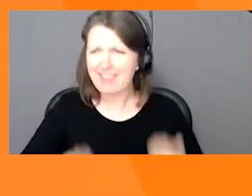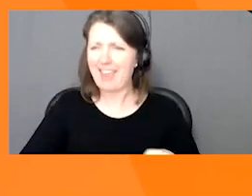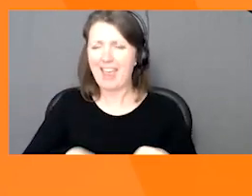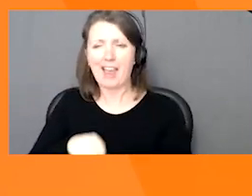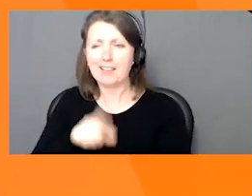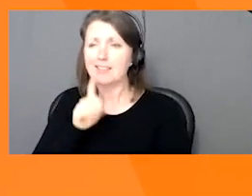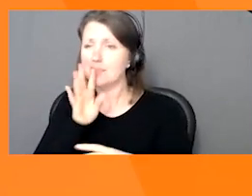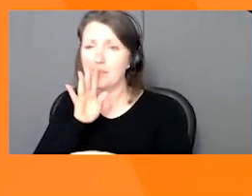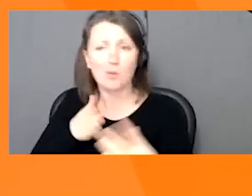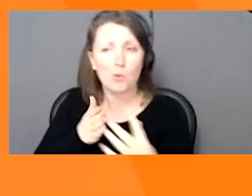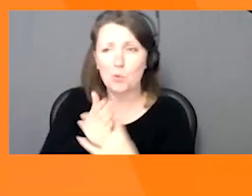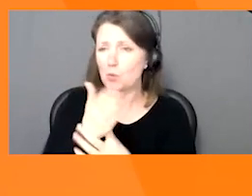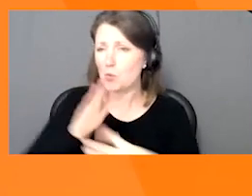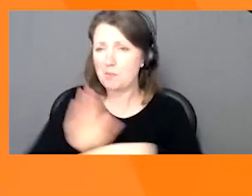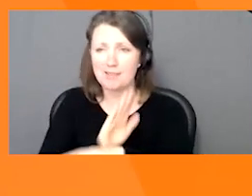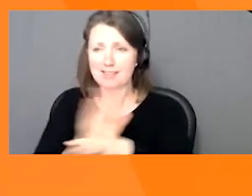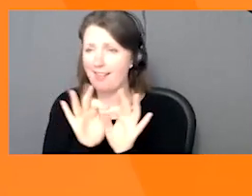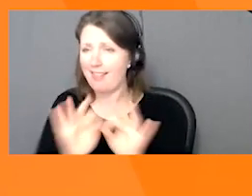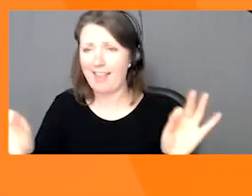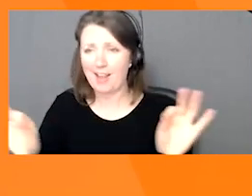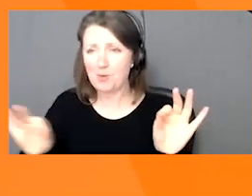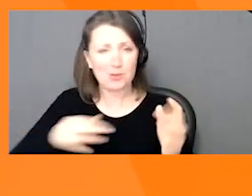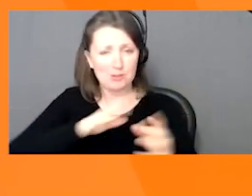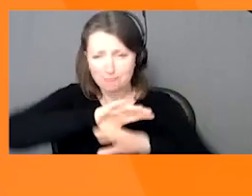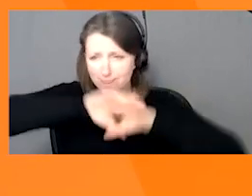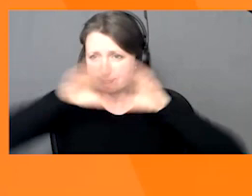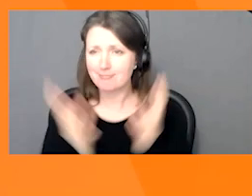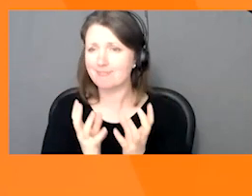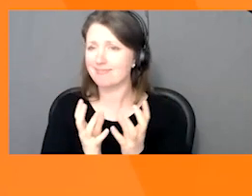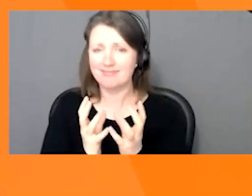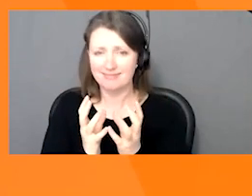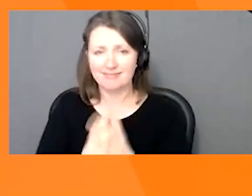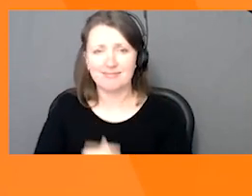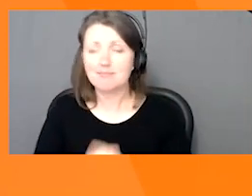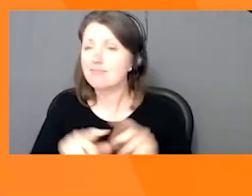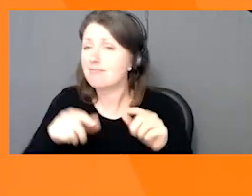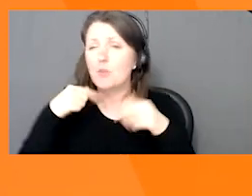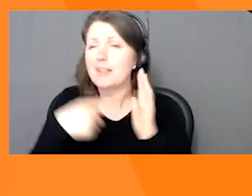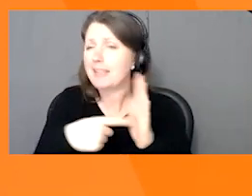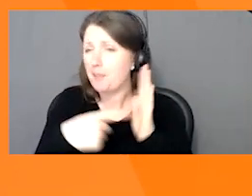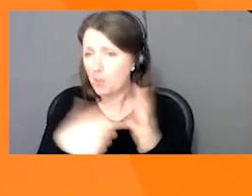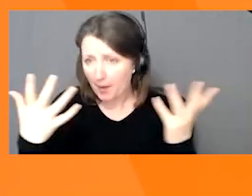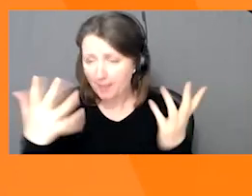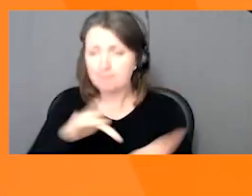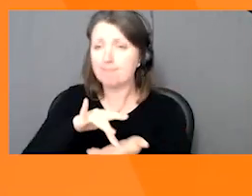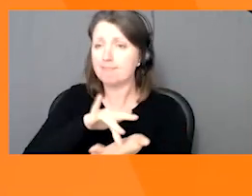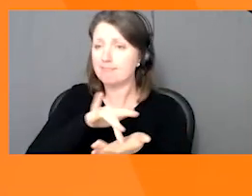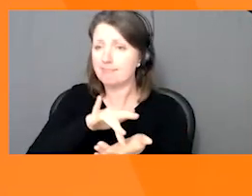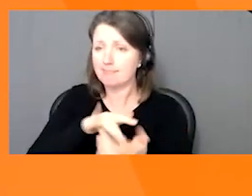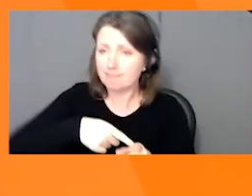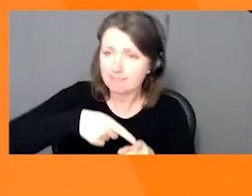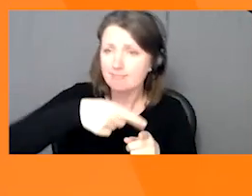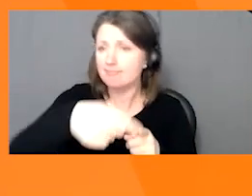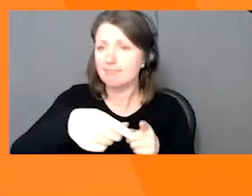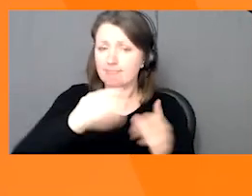business. In the healthcare and pharmacy sector, GS1 standards help enable patient safety and improve the quality and